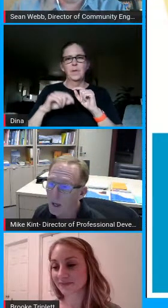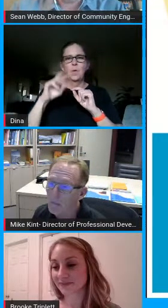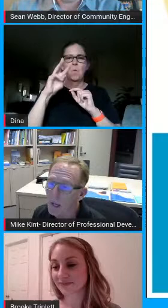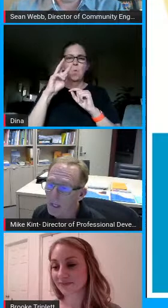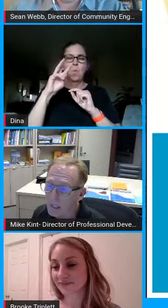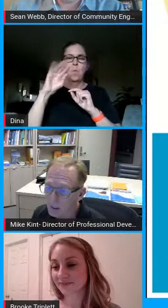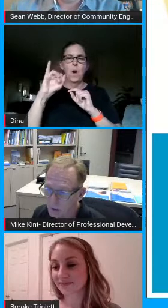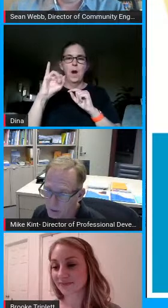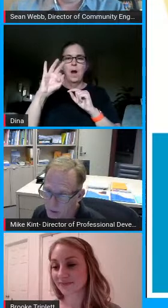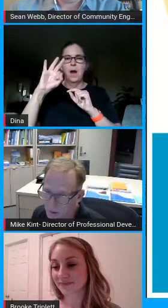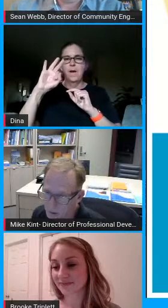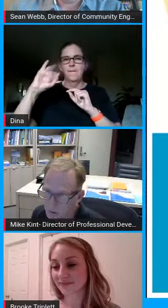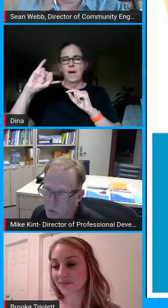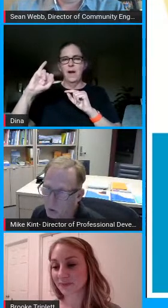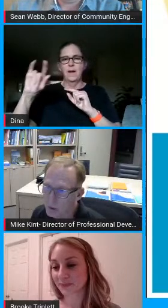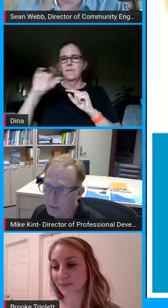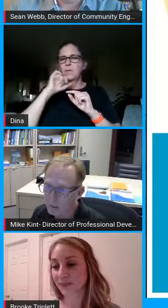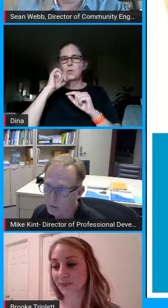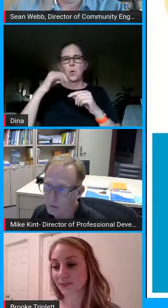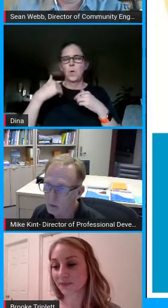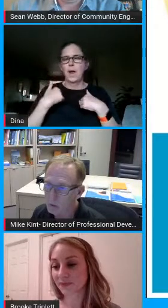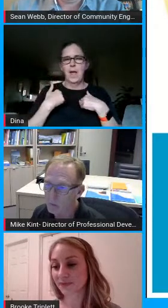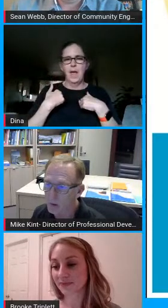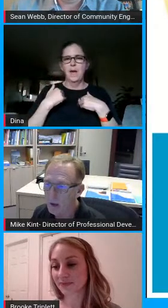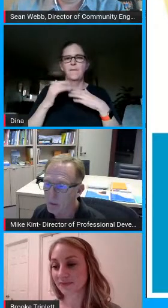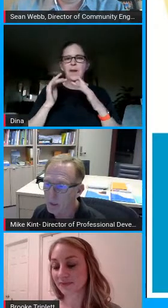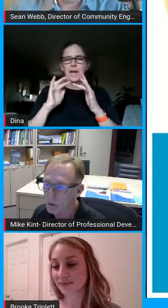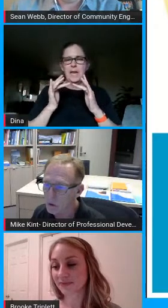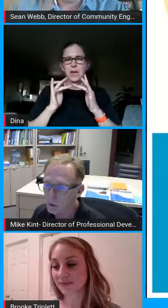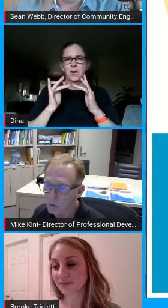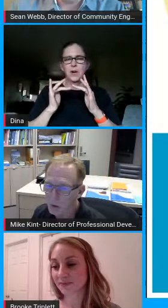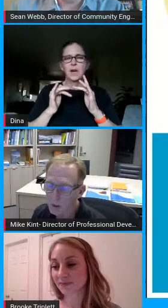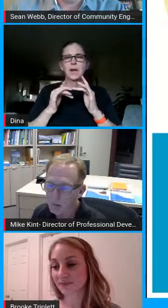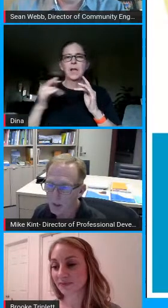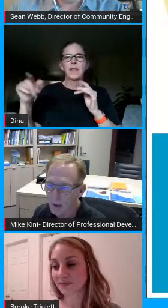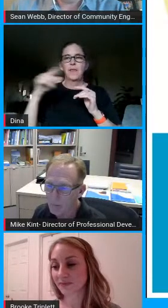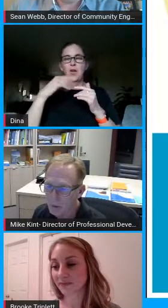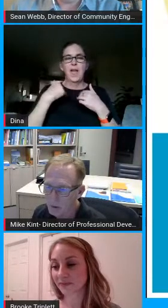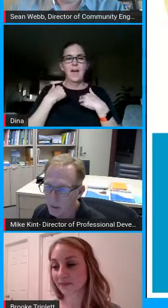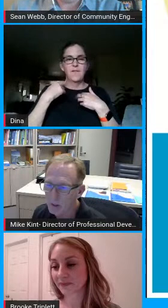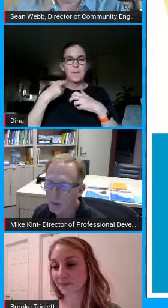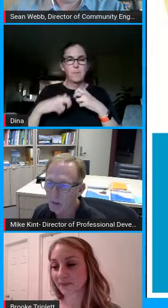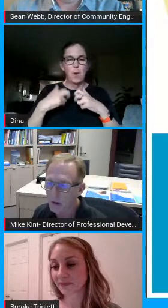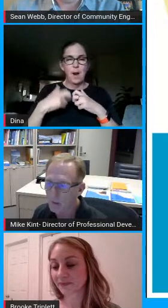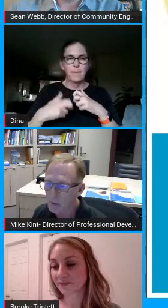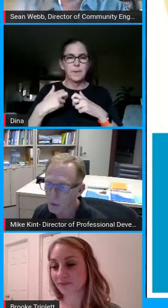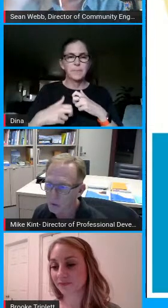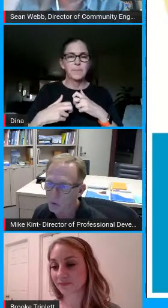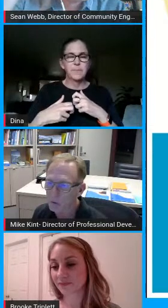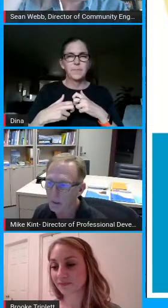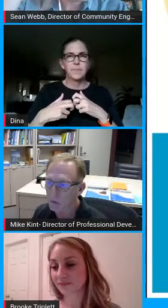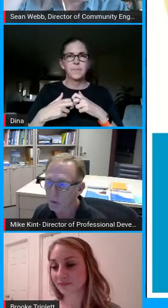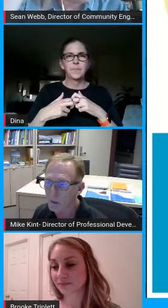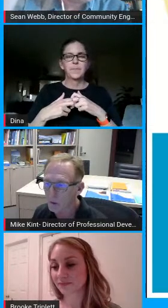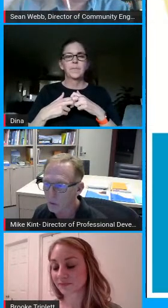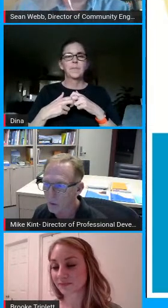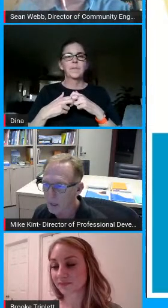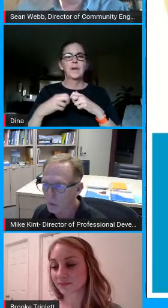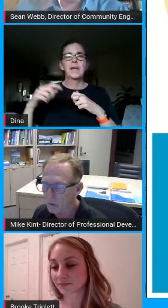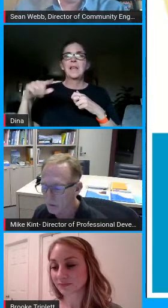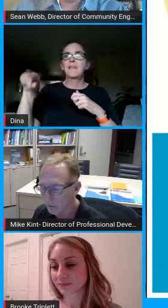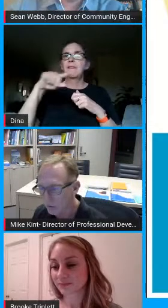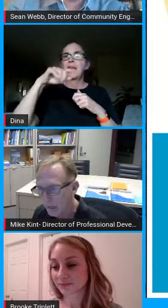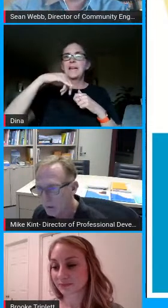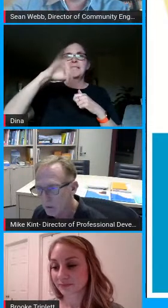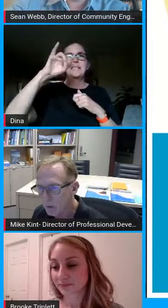that do not have any internet no connectivity so if they're having issues if they have internet and they're having issues they still need to